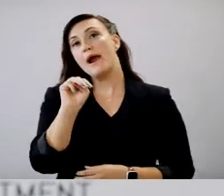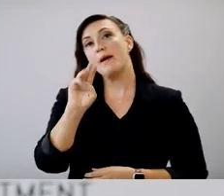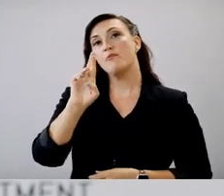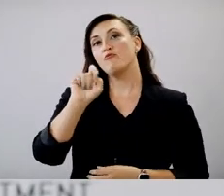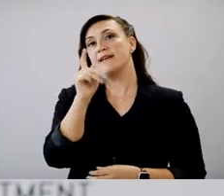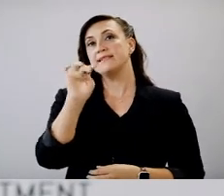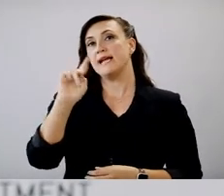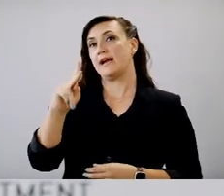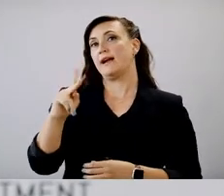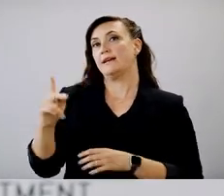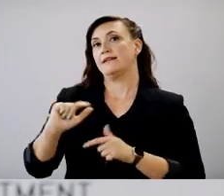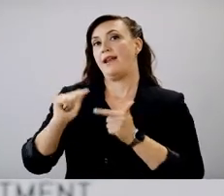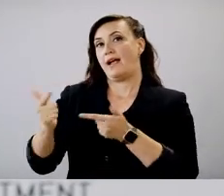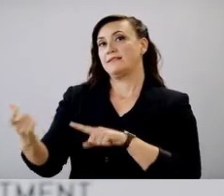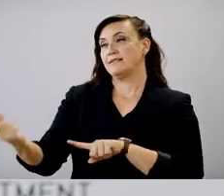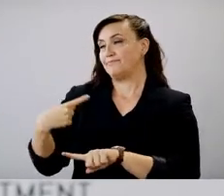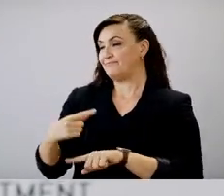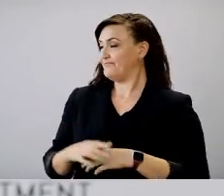I can't hear you.